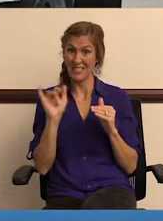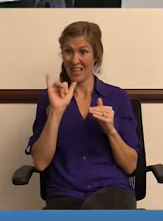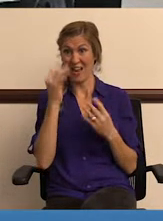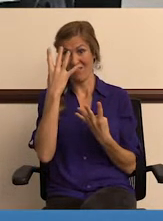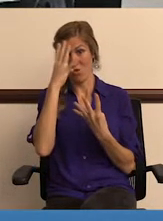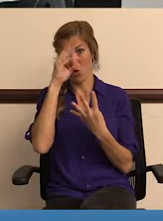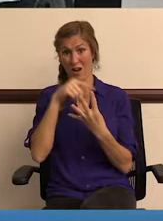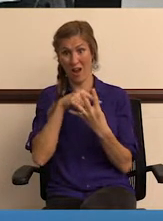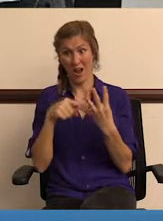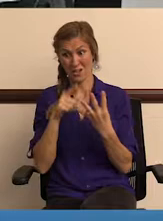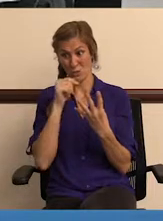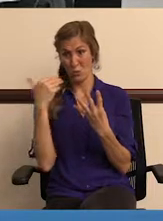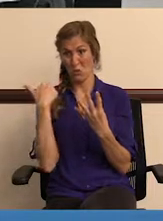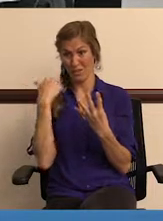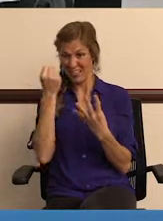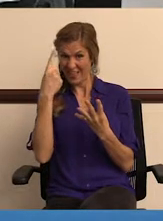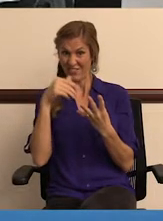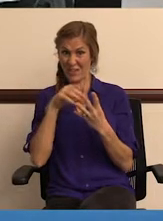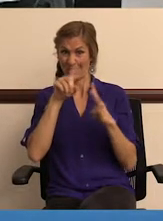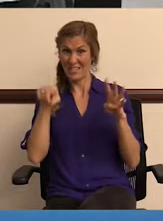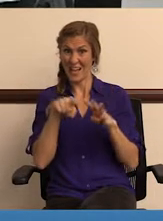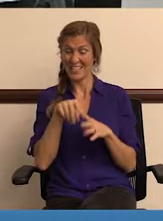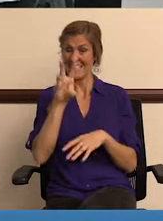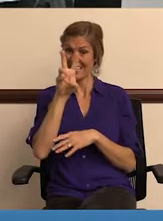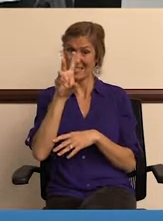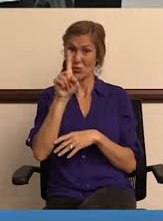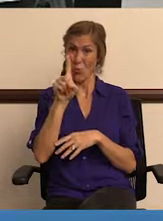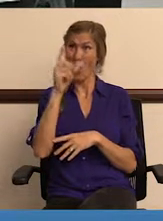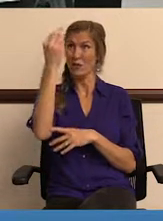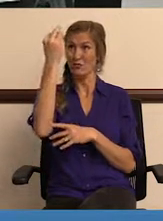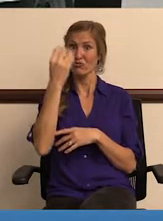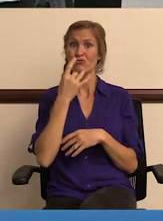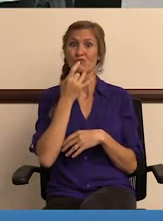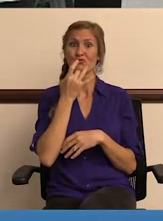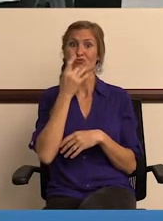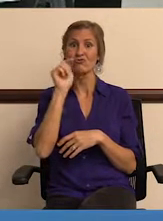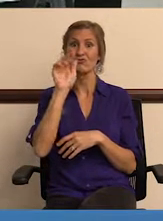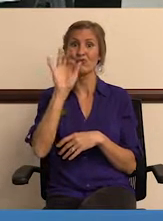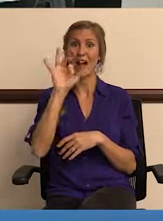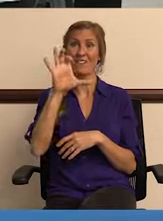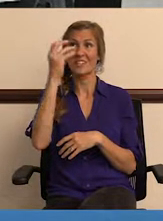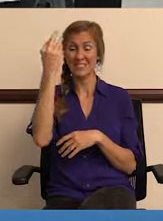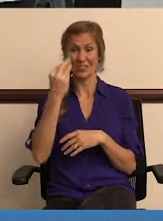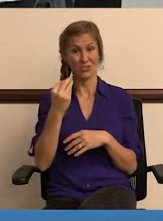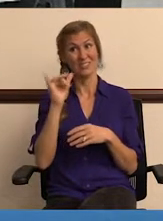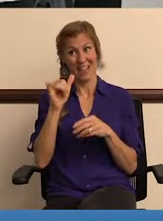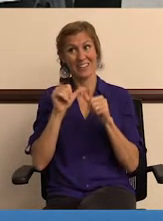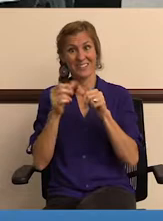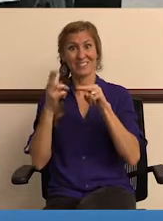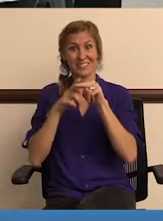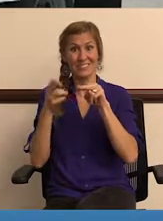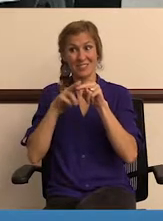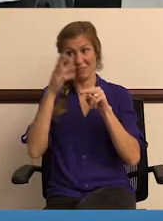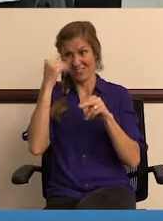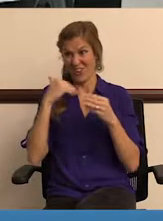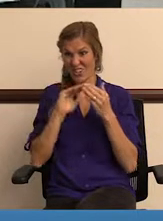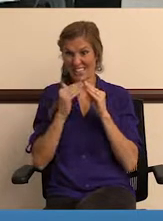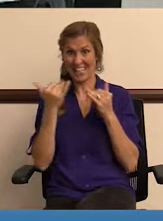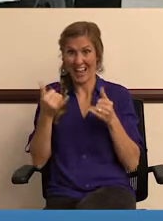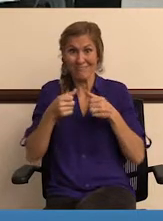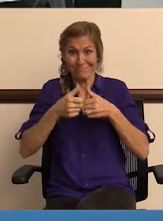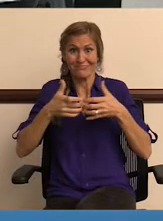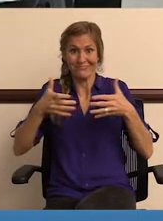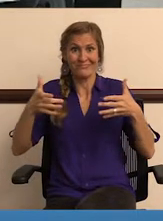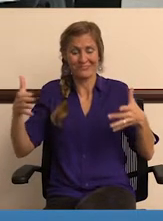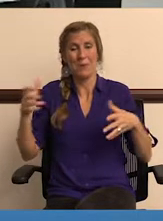four guys taking care of all of that. But 61 traffic signals right now, like I said, I think that will definitely grow as we continue to